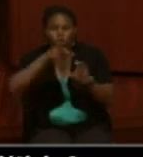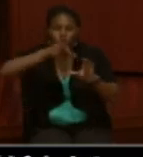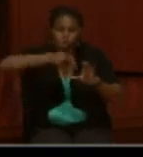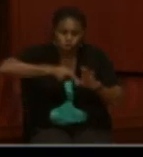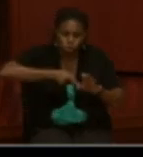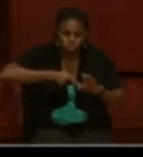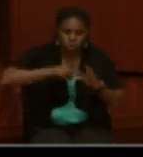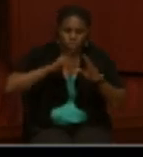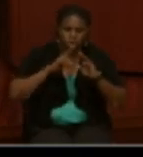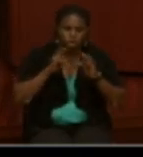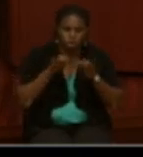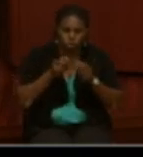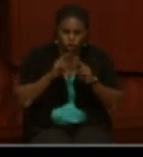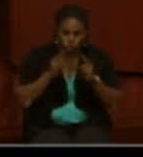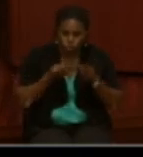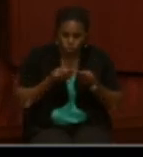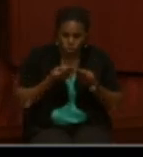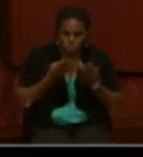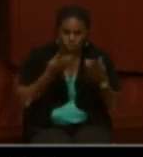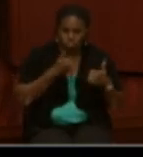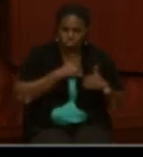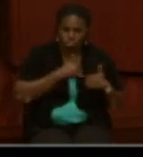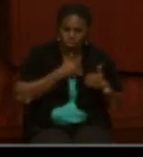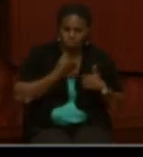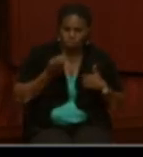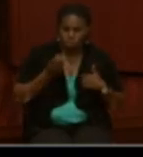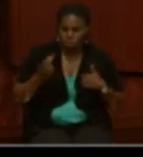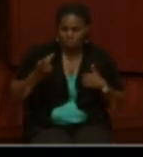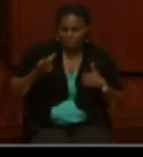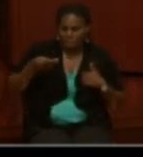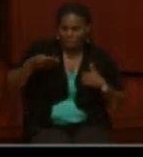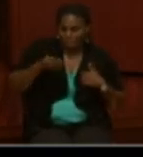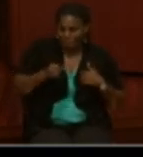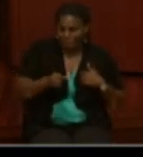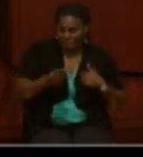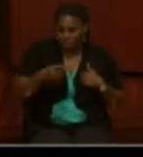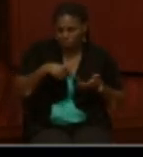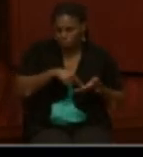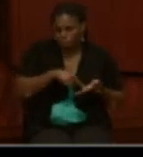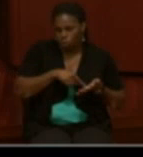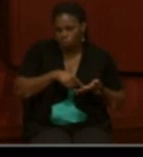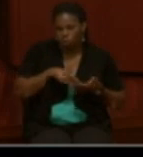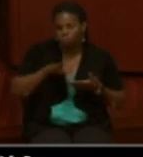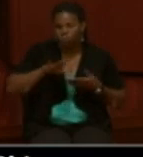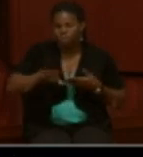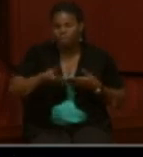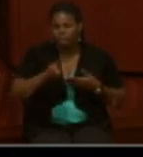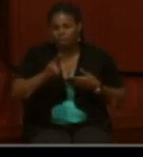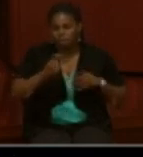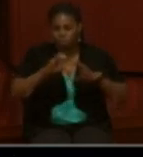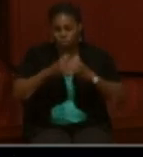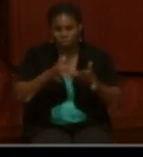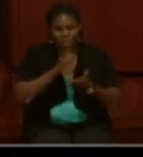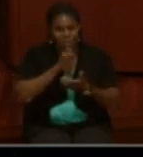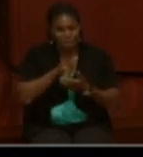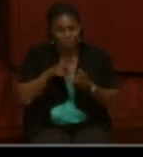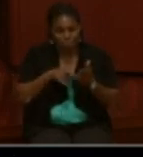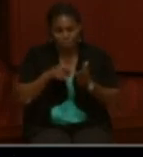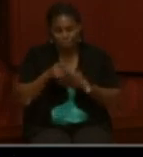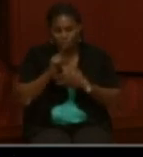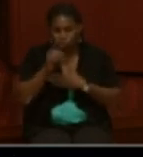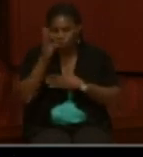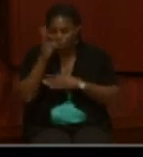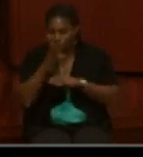or for back pay that was owed them. So we saw the first example where that unit hadn't been paid for six months. Sometimes they were